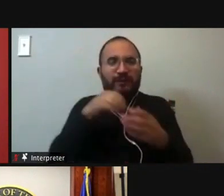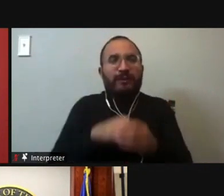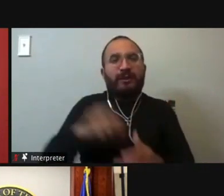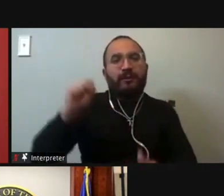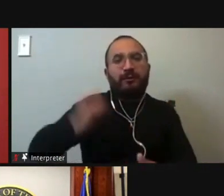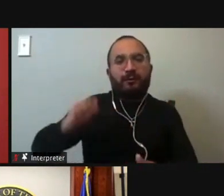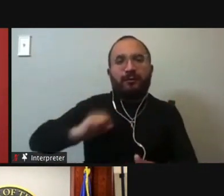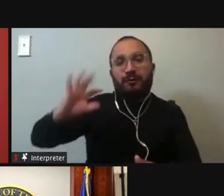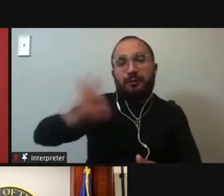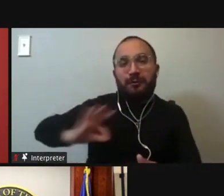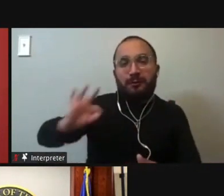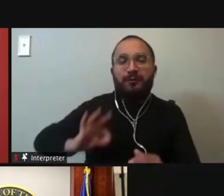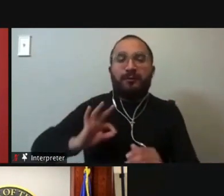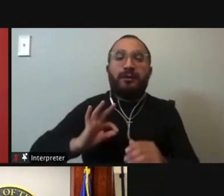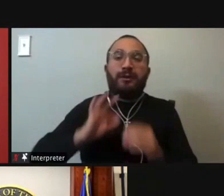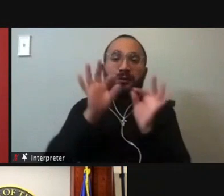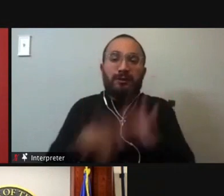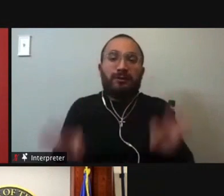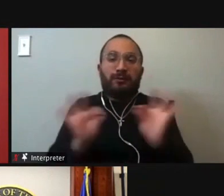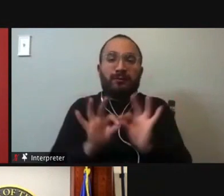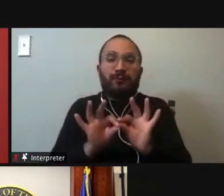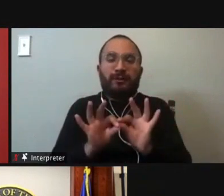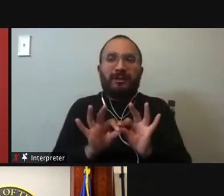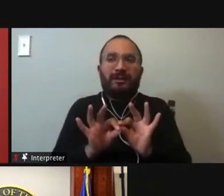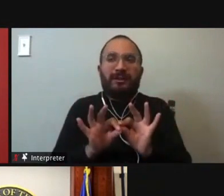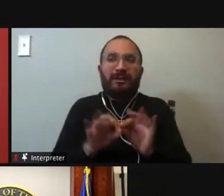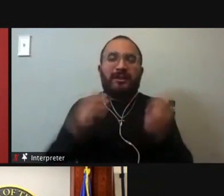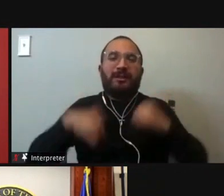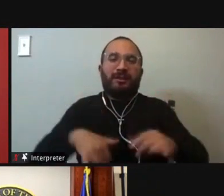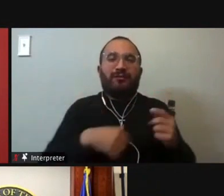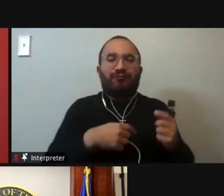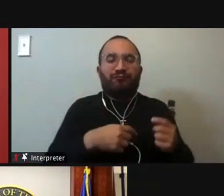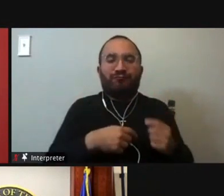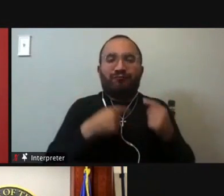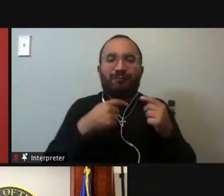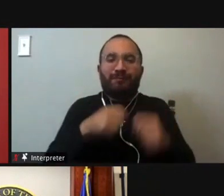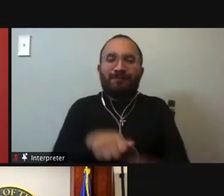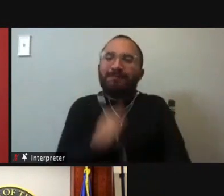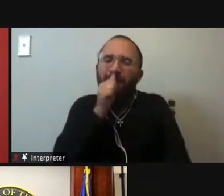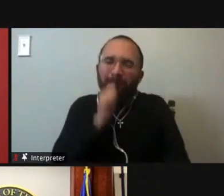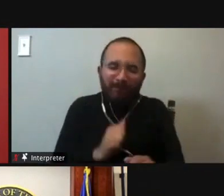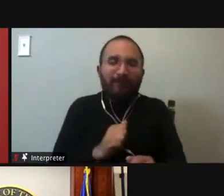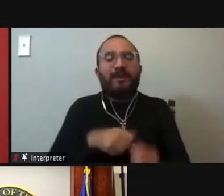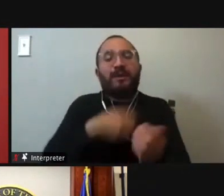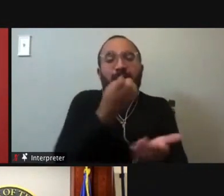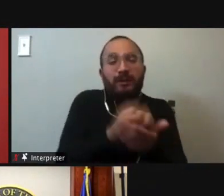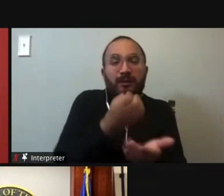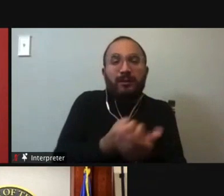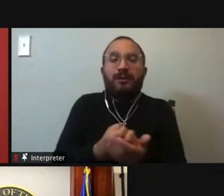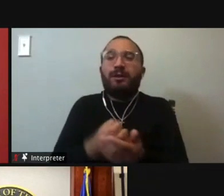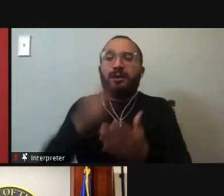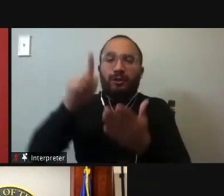challenges challenges today. And they still suffer from the same disparities, both in economics, racism,